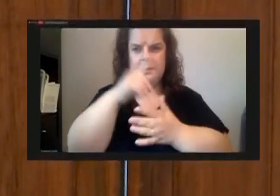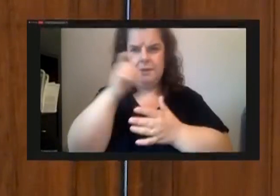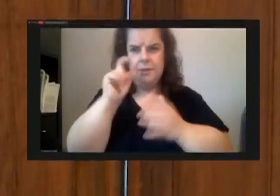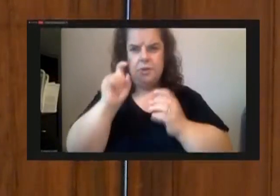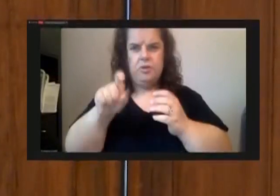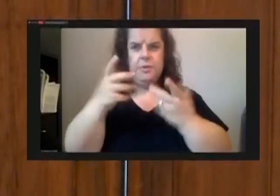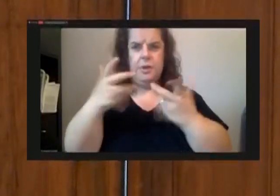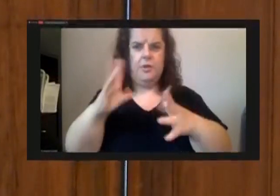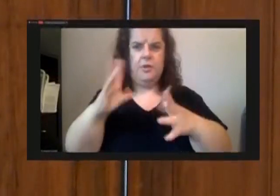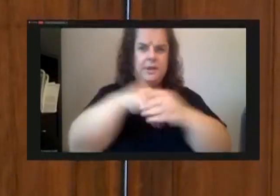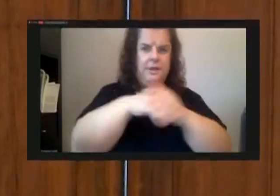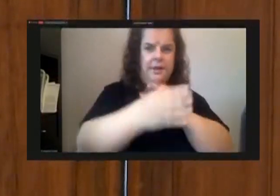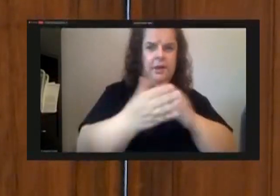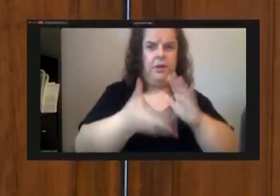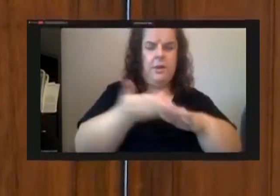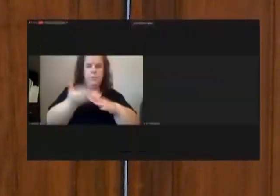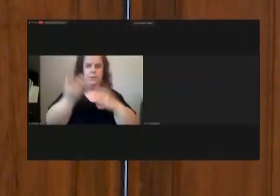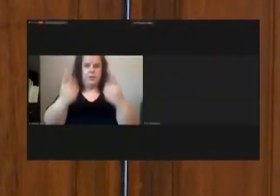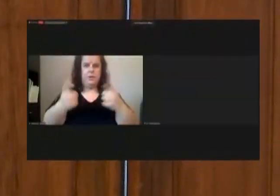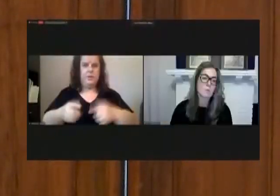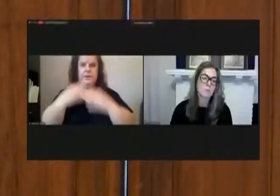operational okay thanks